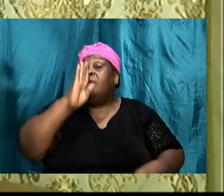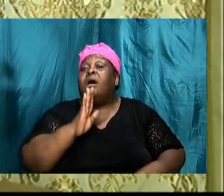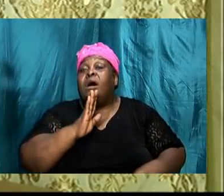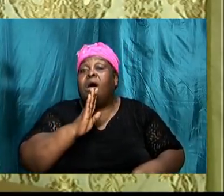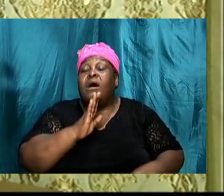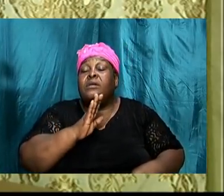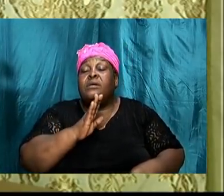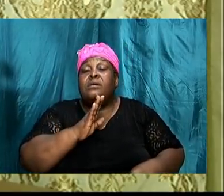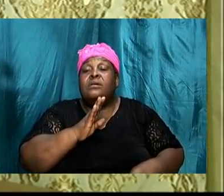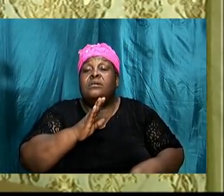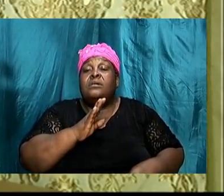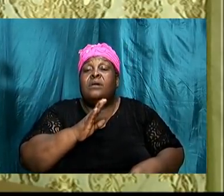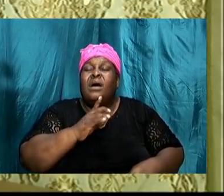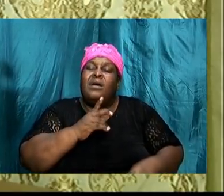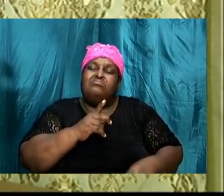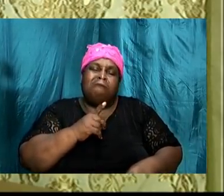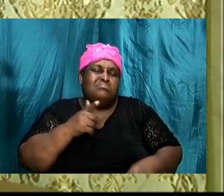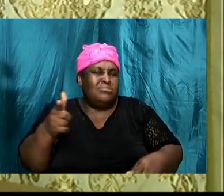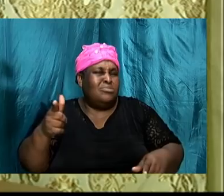the first thing